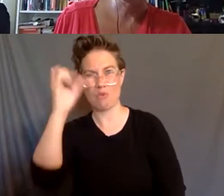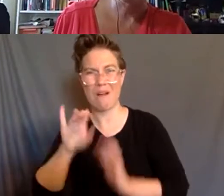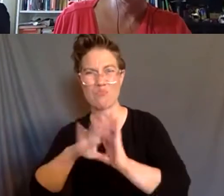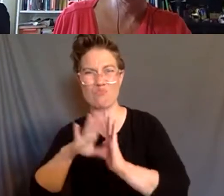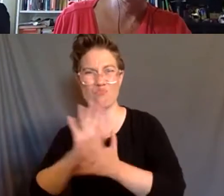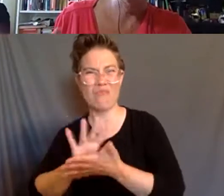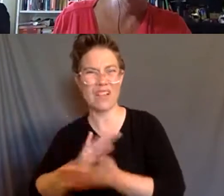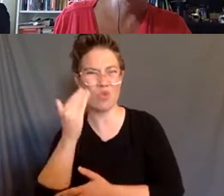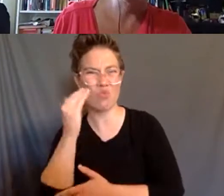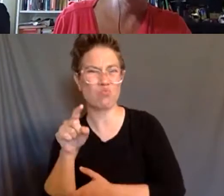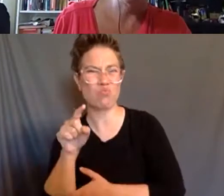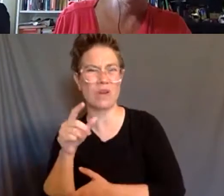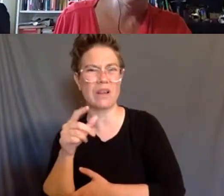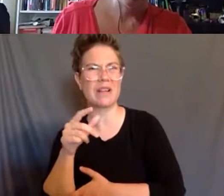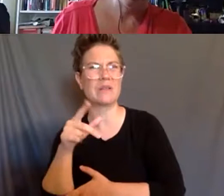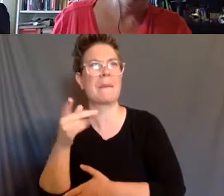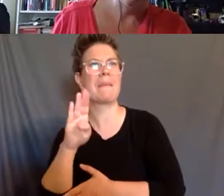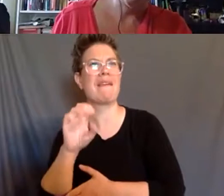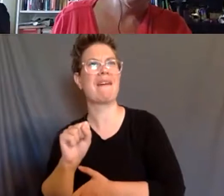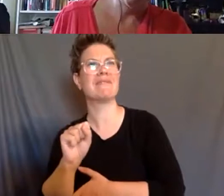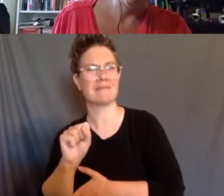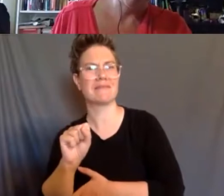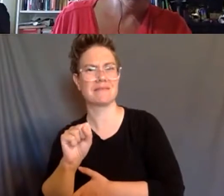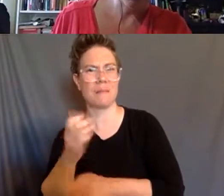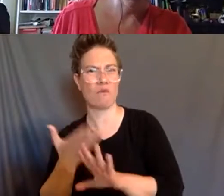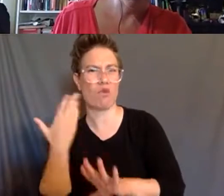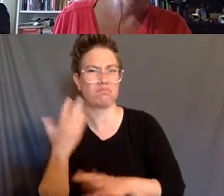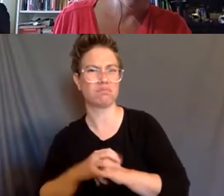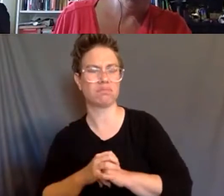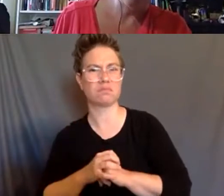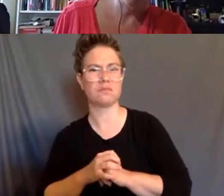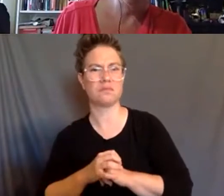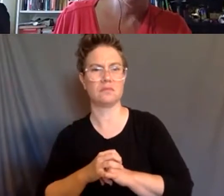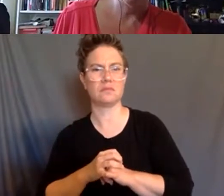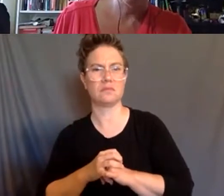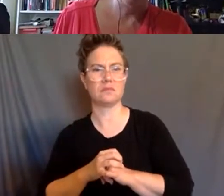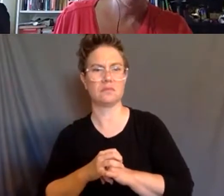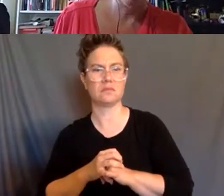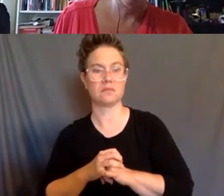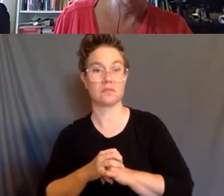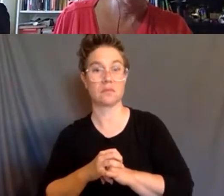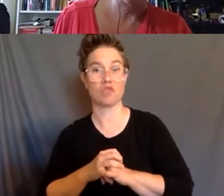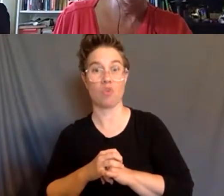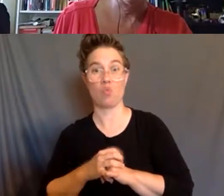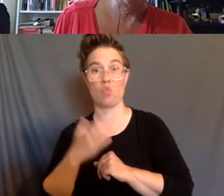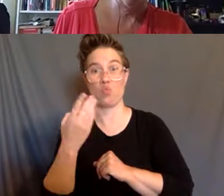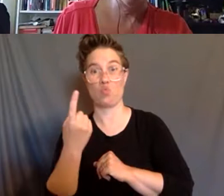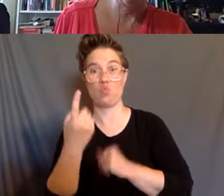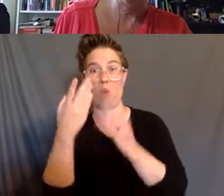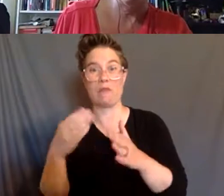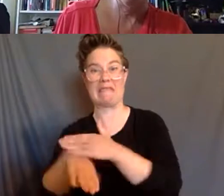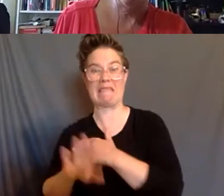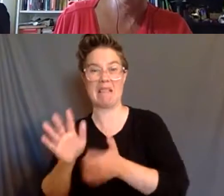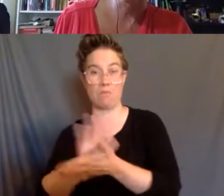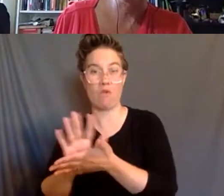which was on PBS, one of the people featured there is the brother